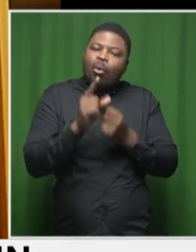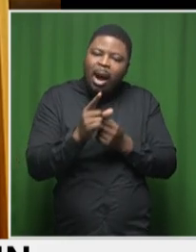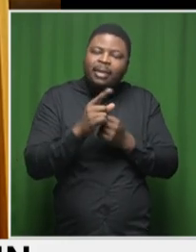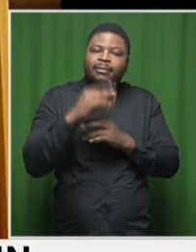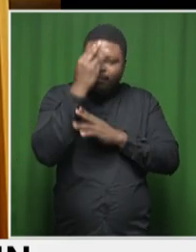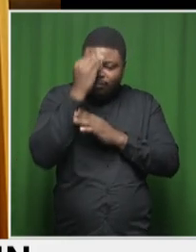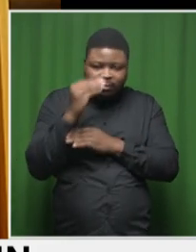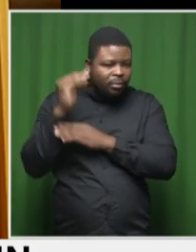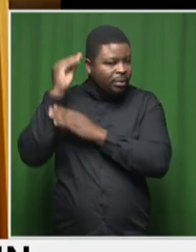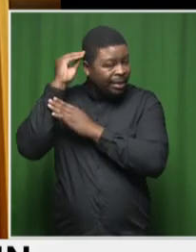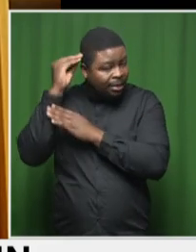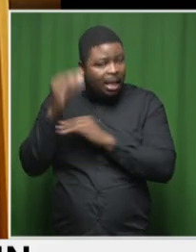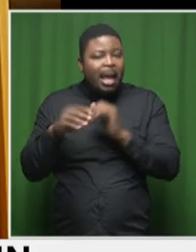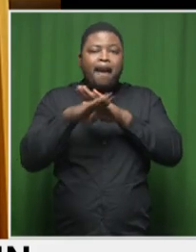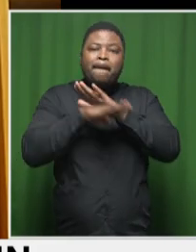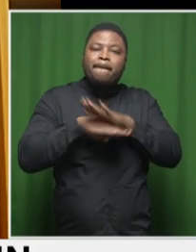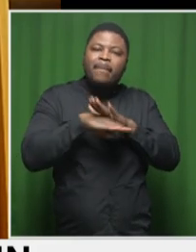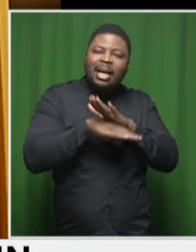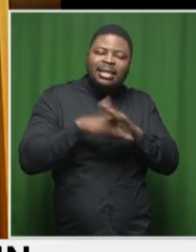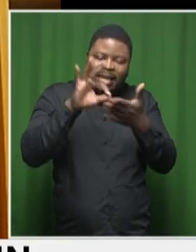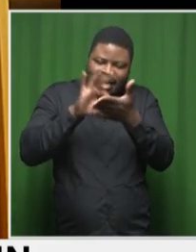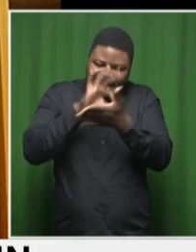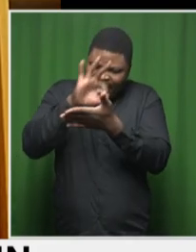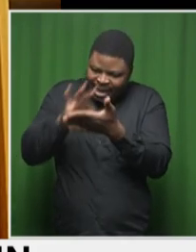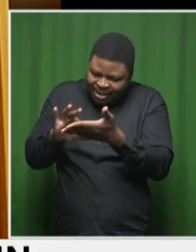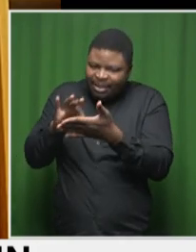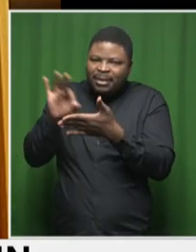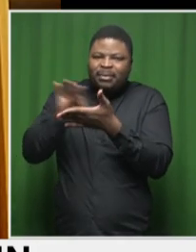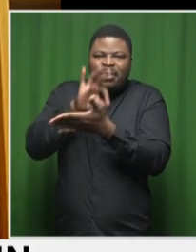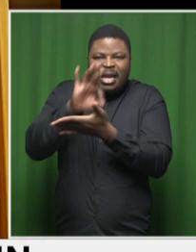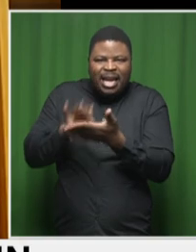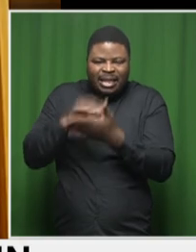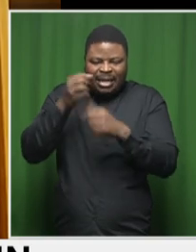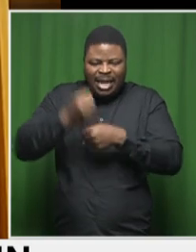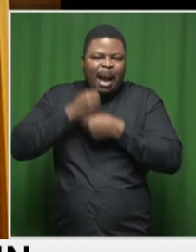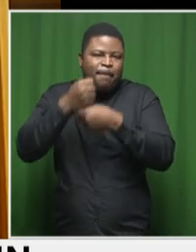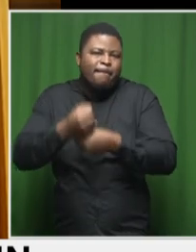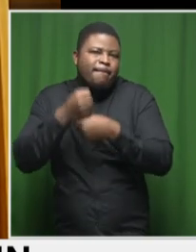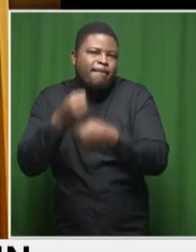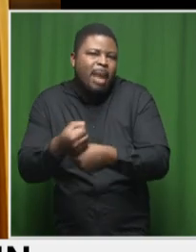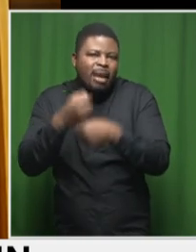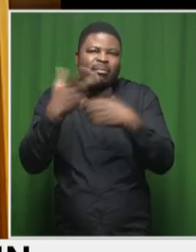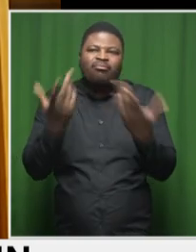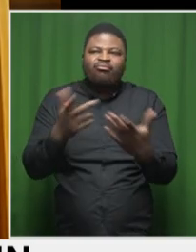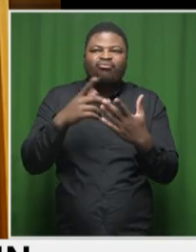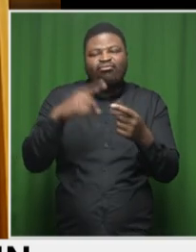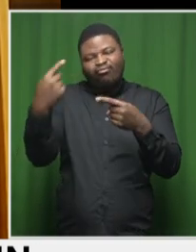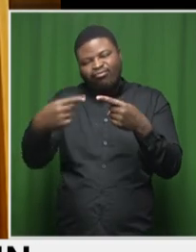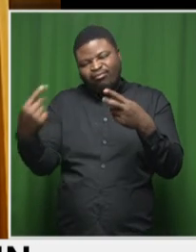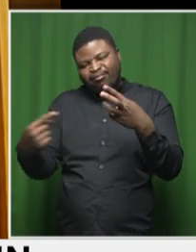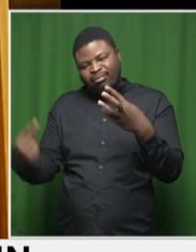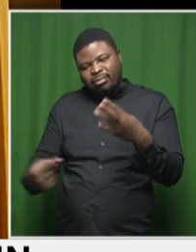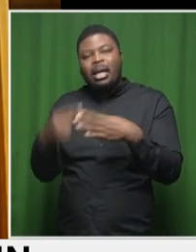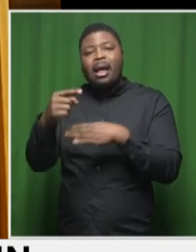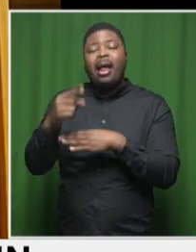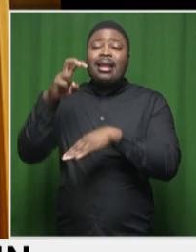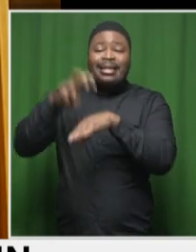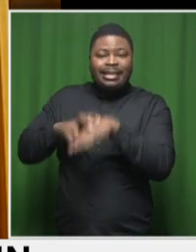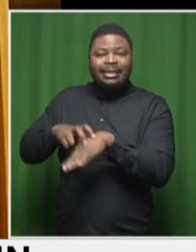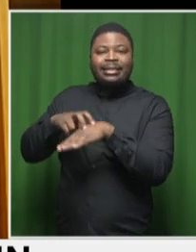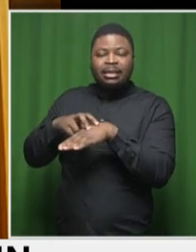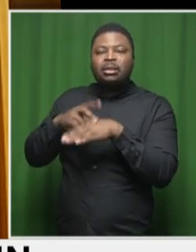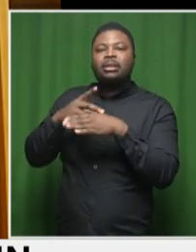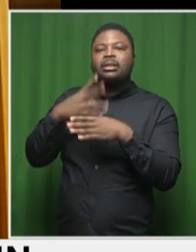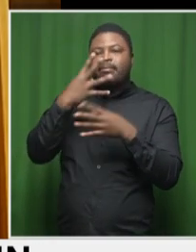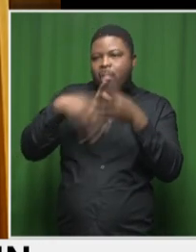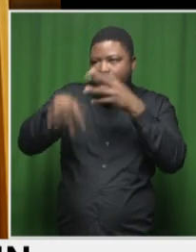election campaign instrument. And that is to put